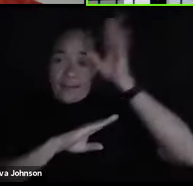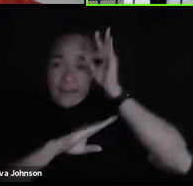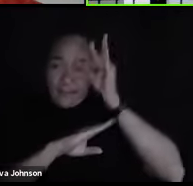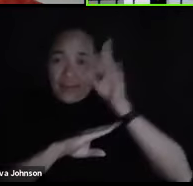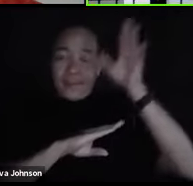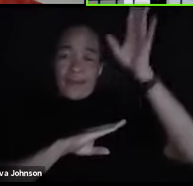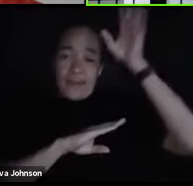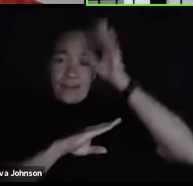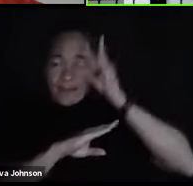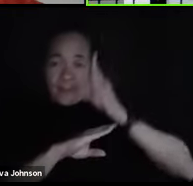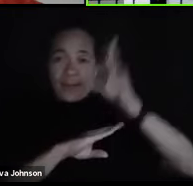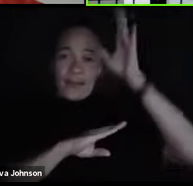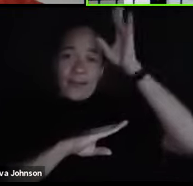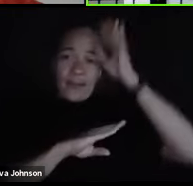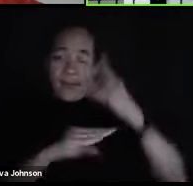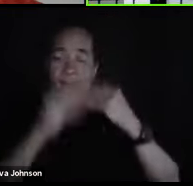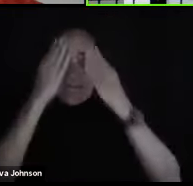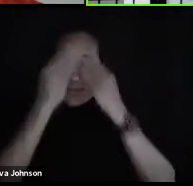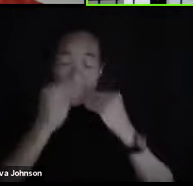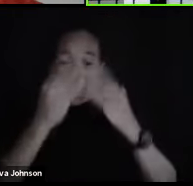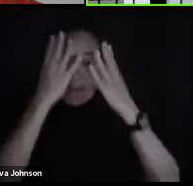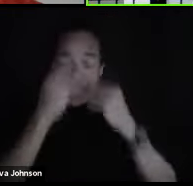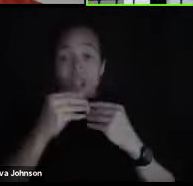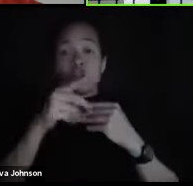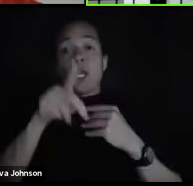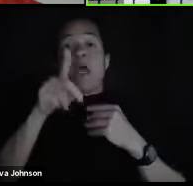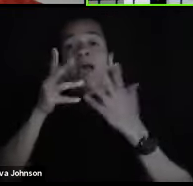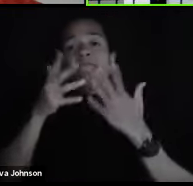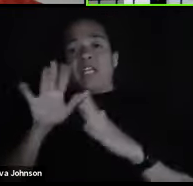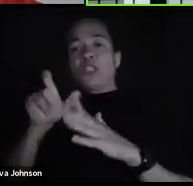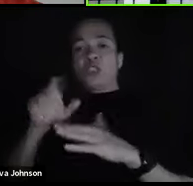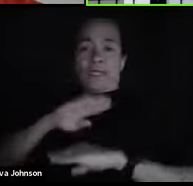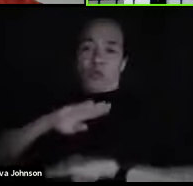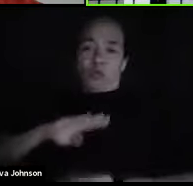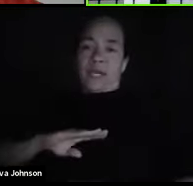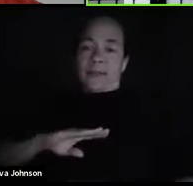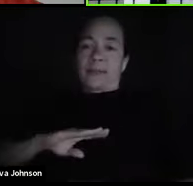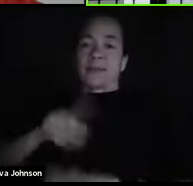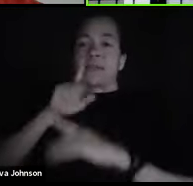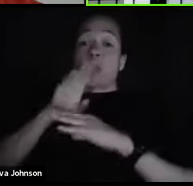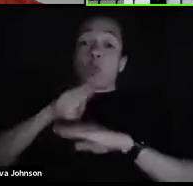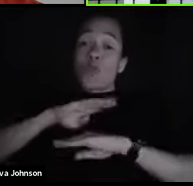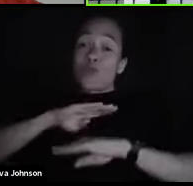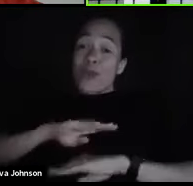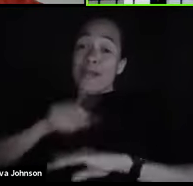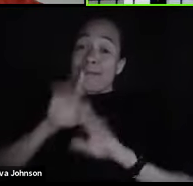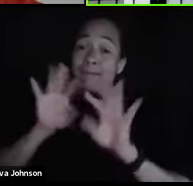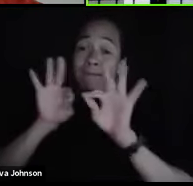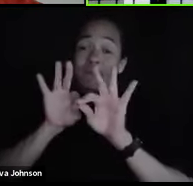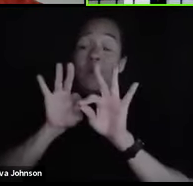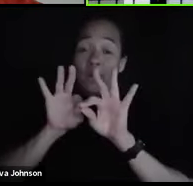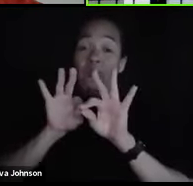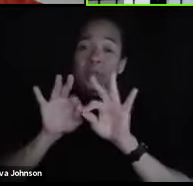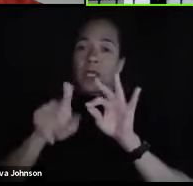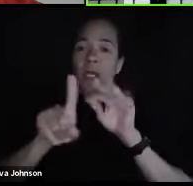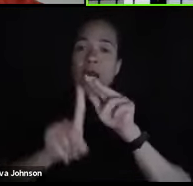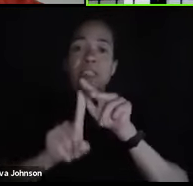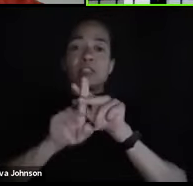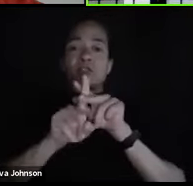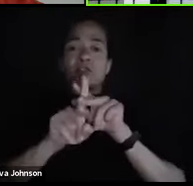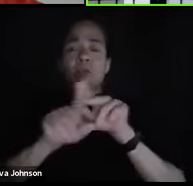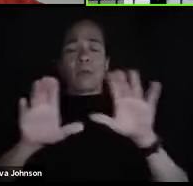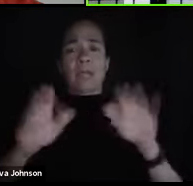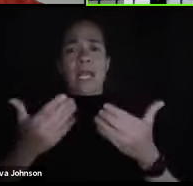to remember that information. So rest is very, very important and coming to class exhausted